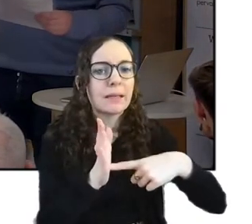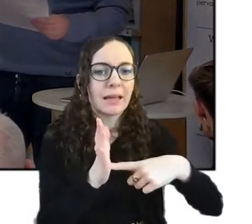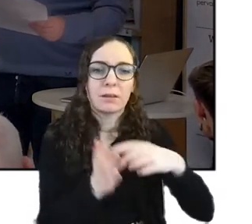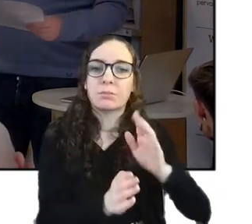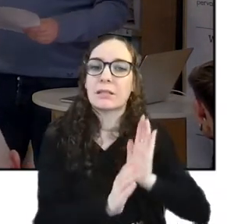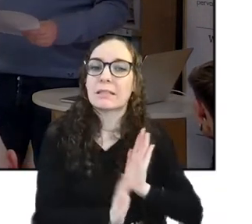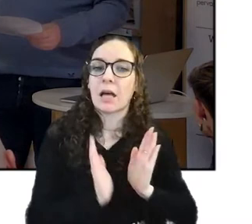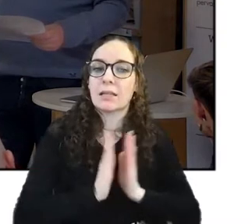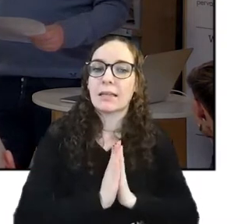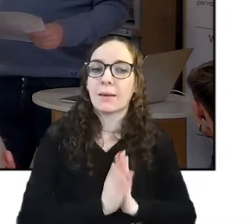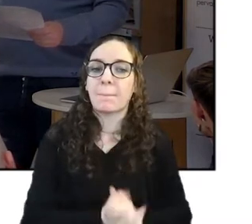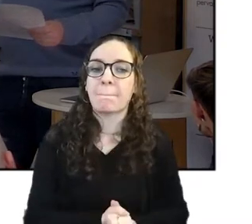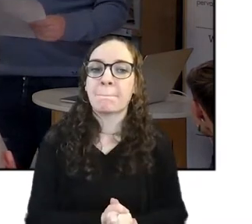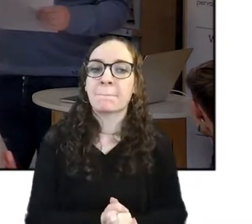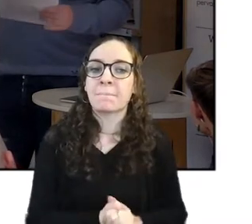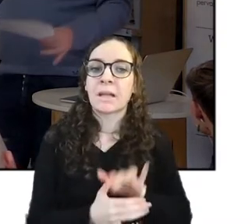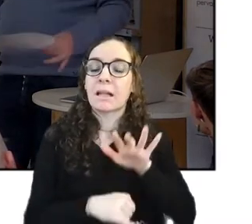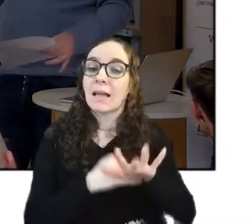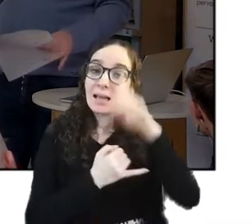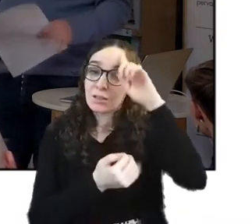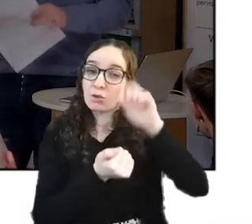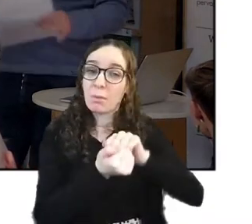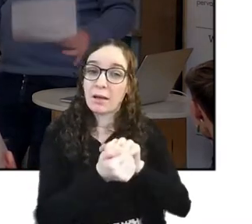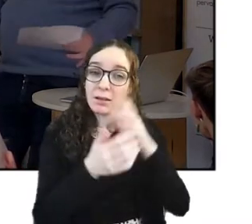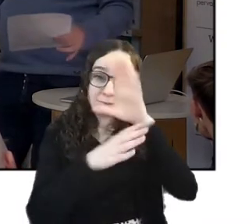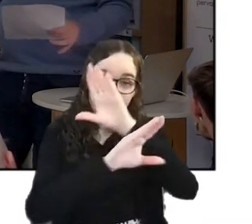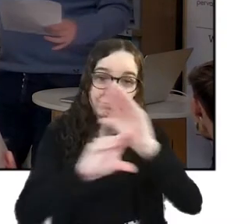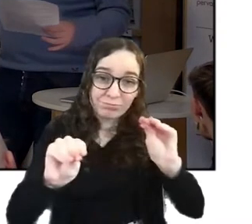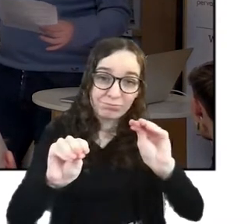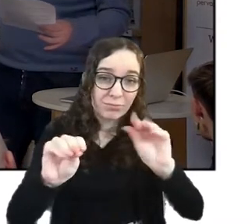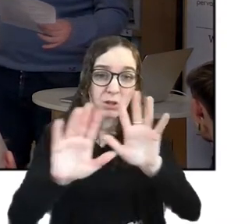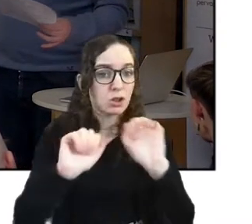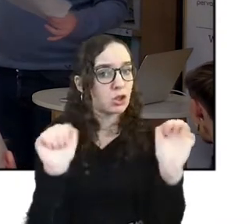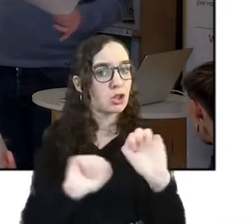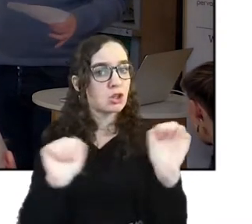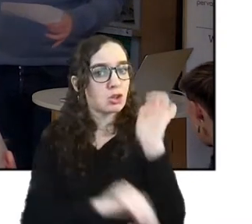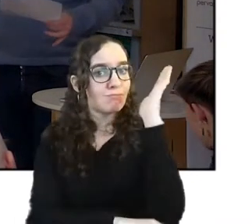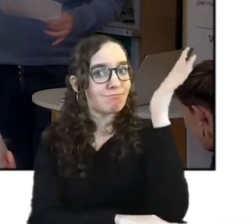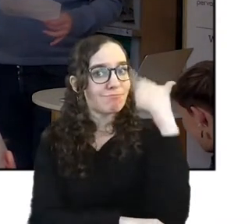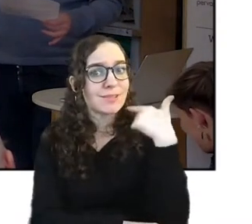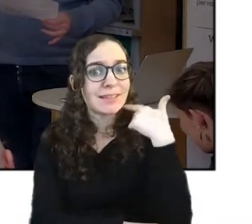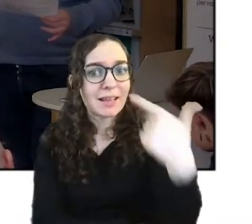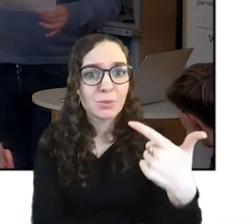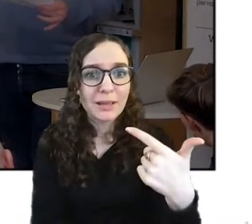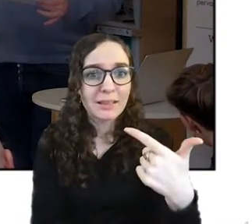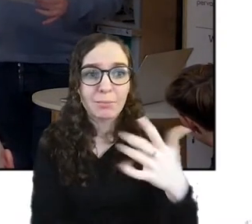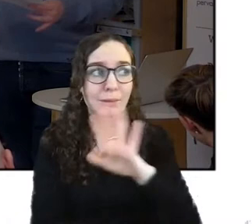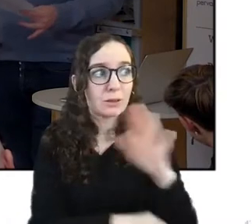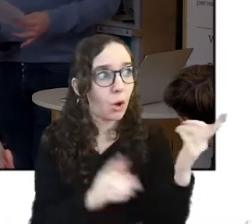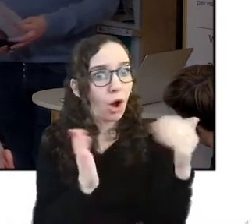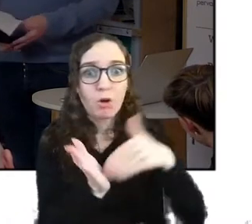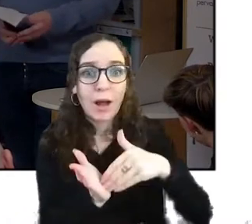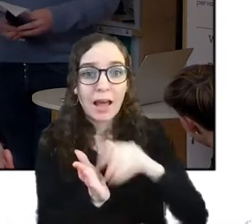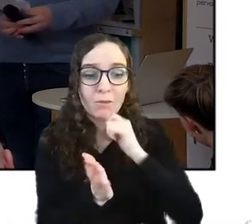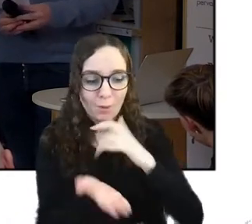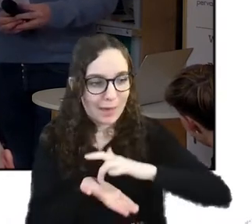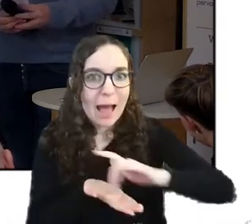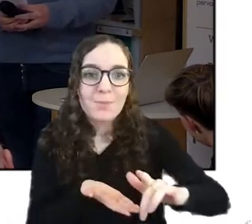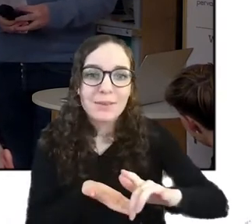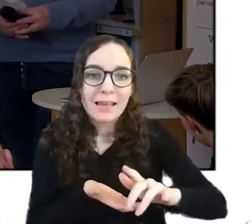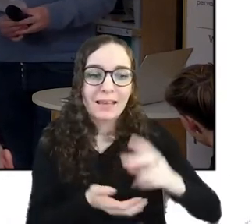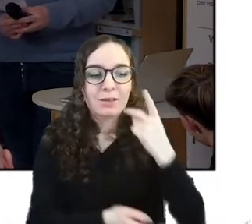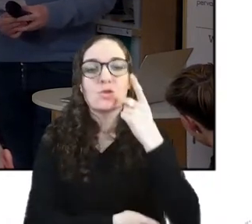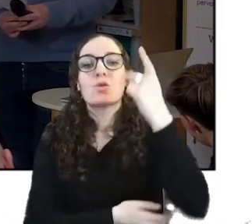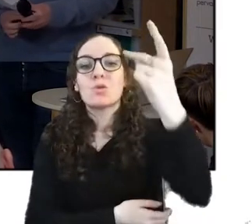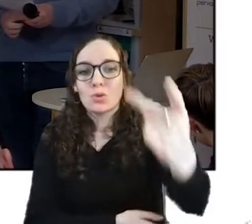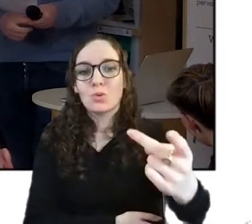last reminder there is no talk next week please do not turn up no one will be here uh we're back in two weeks time and if you want to stick around in hot desk today